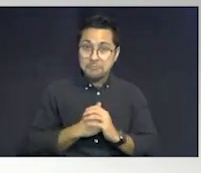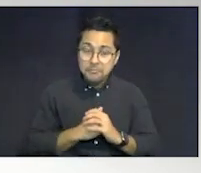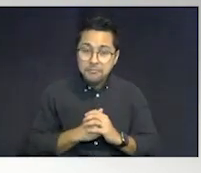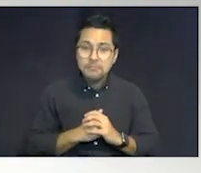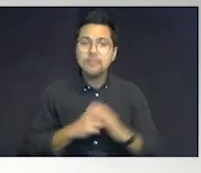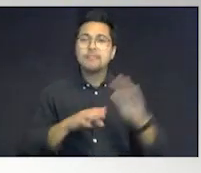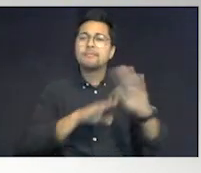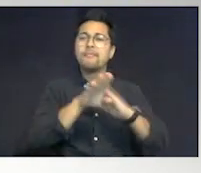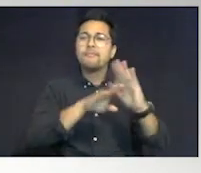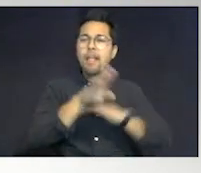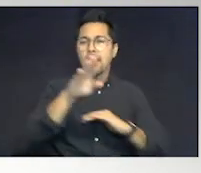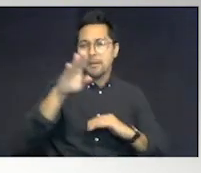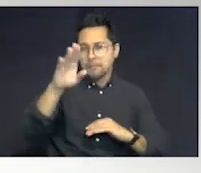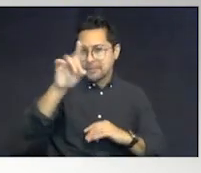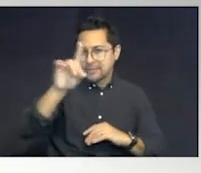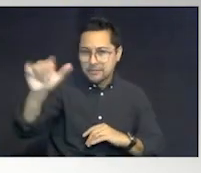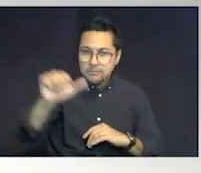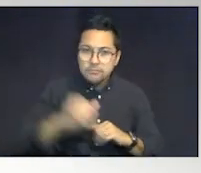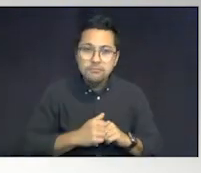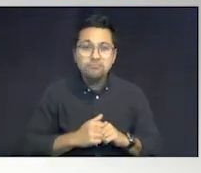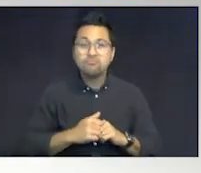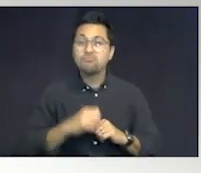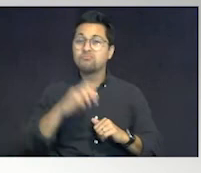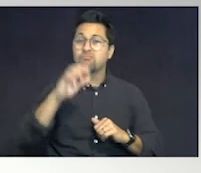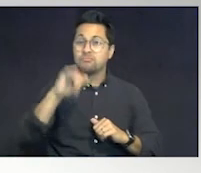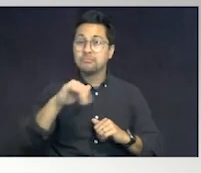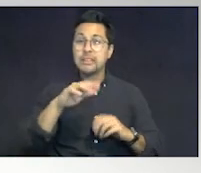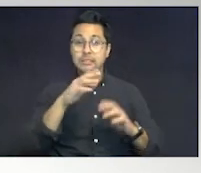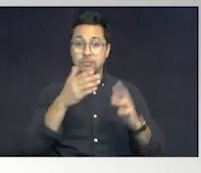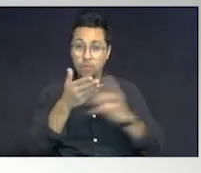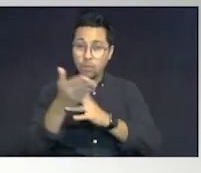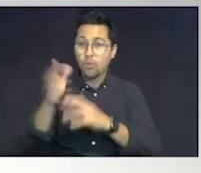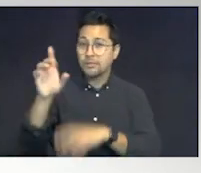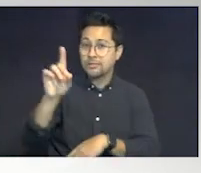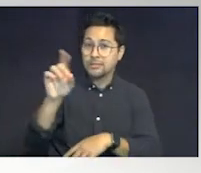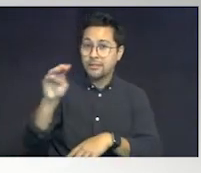developmental disability. It's through DMV.